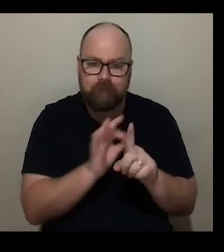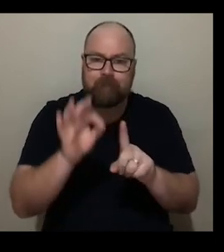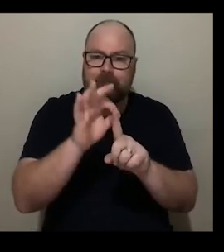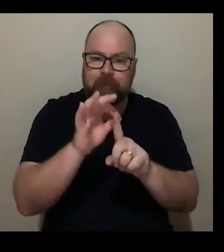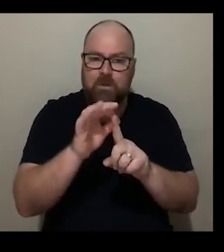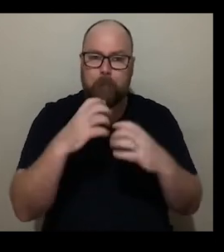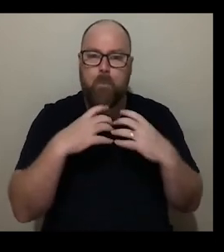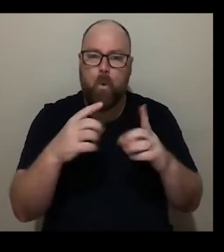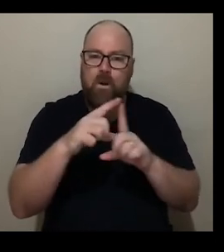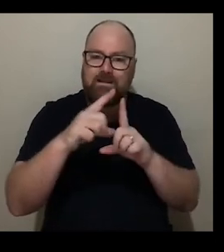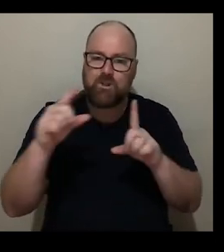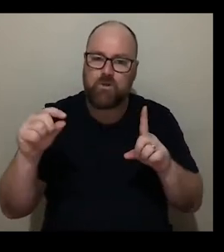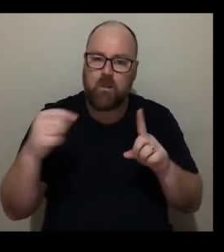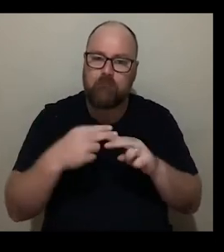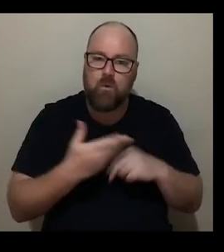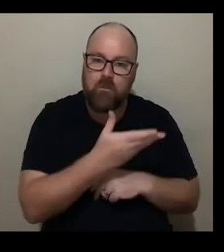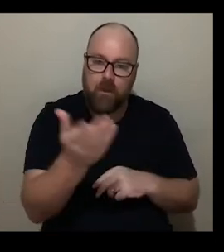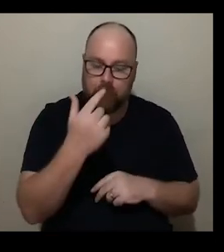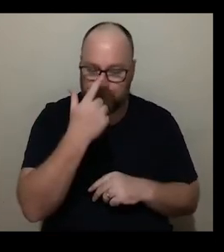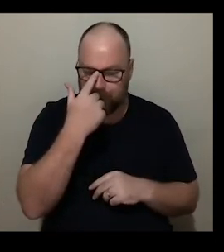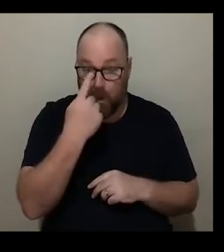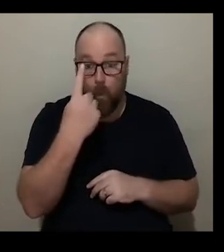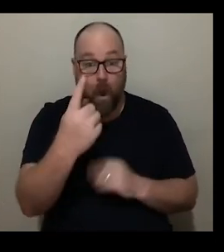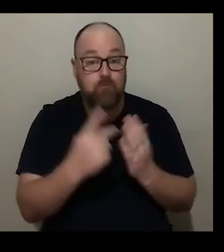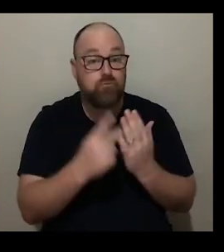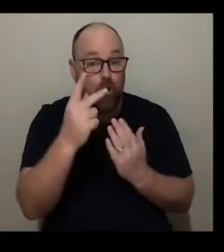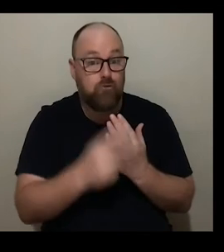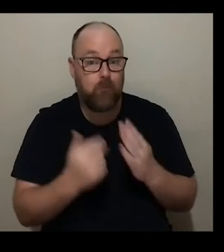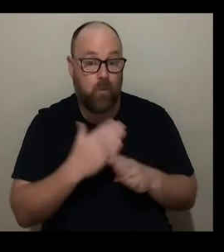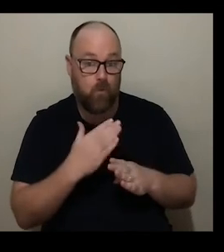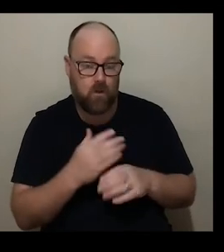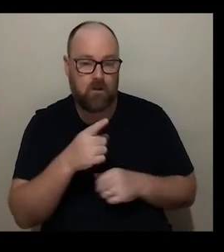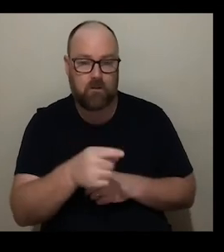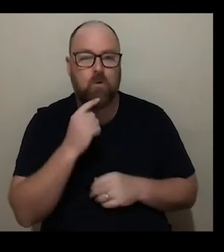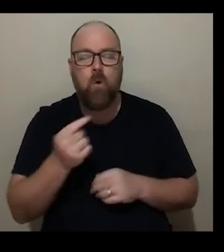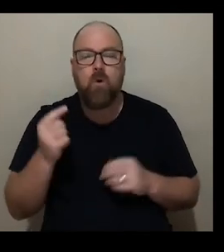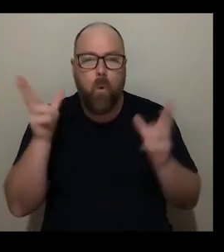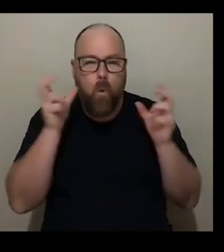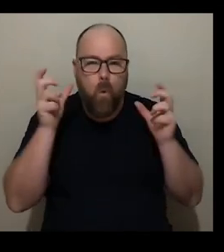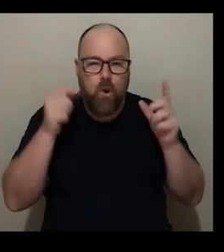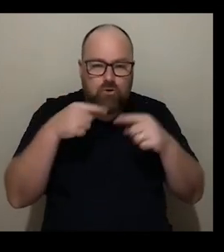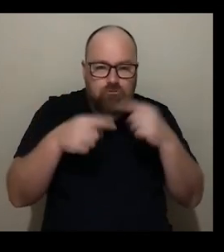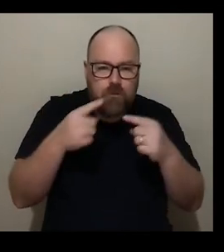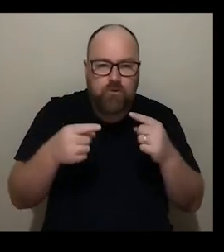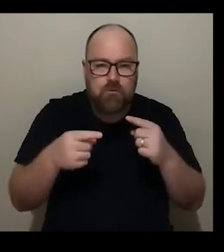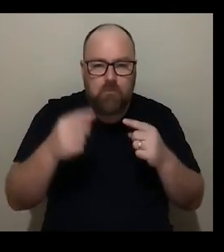and one program that we're working on at the moment is something which we're calling the audio description library